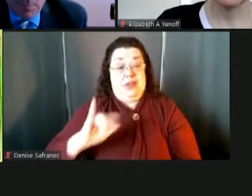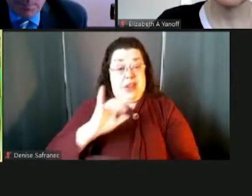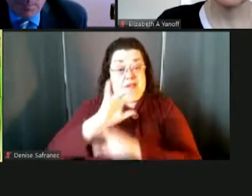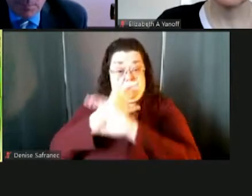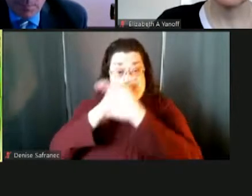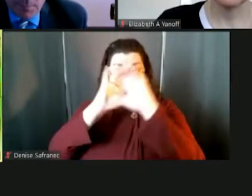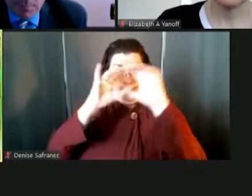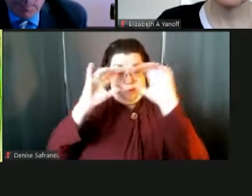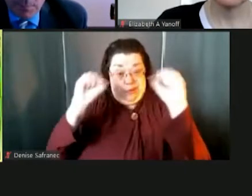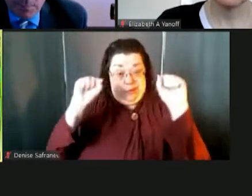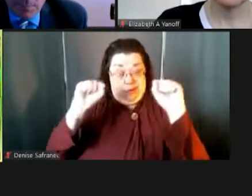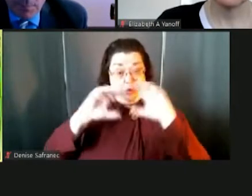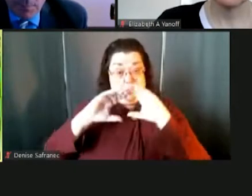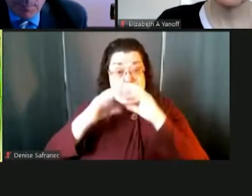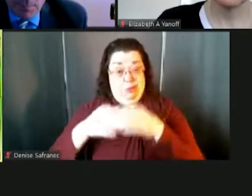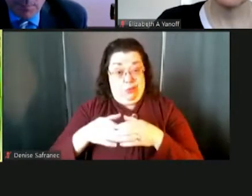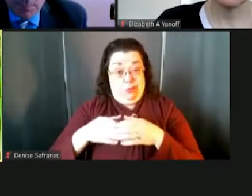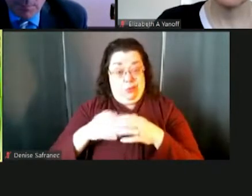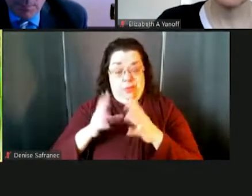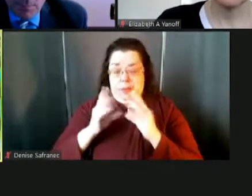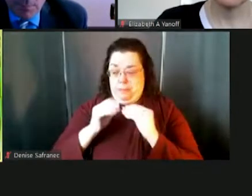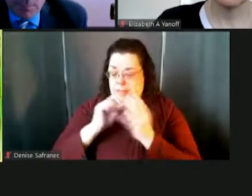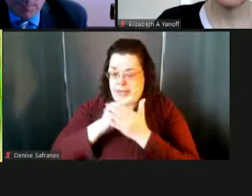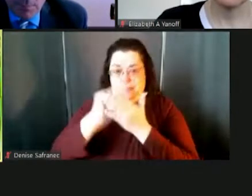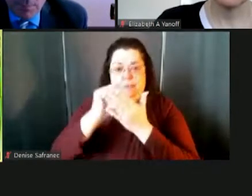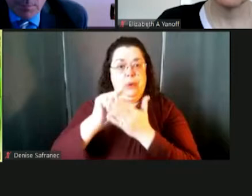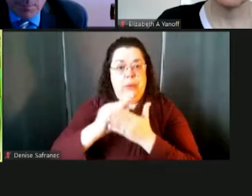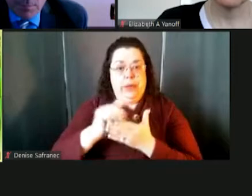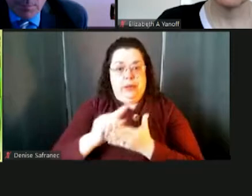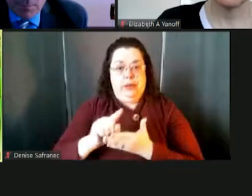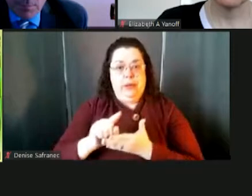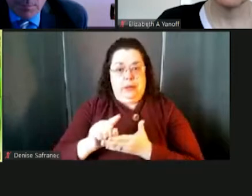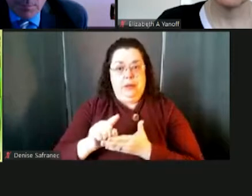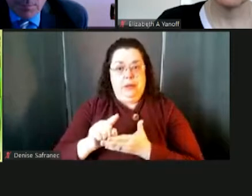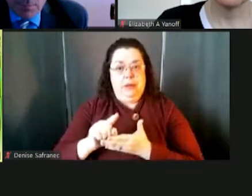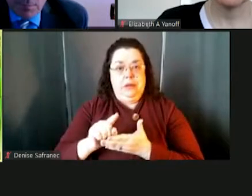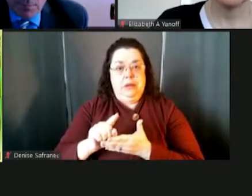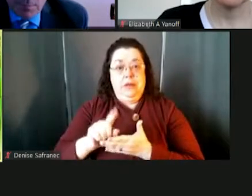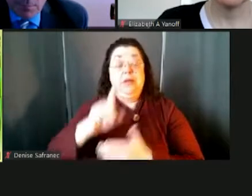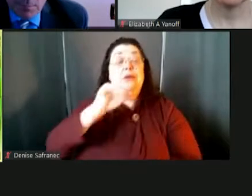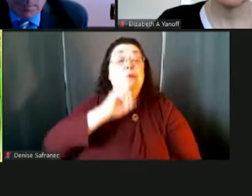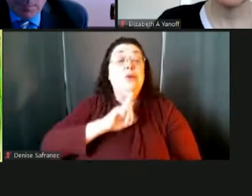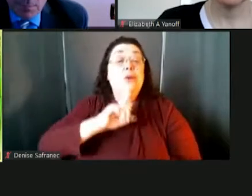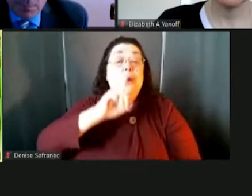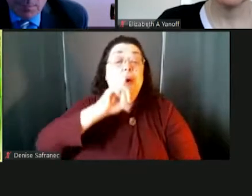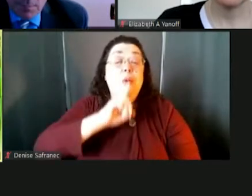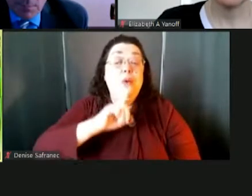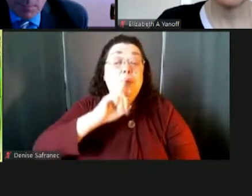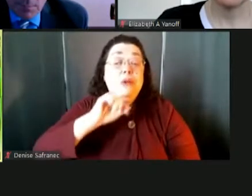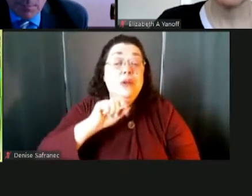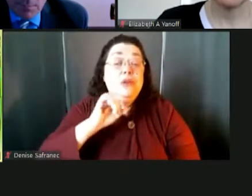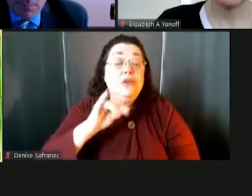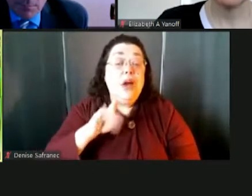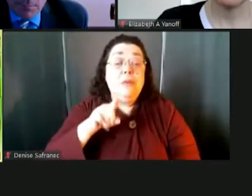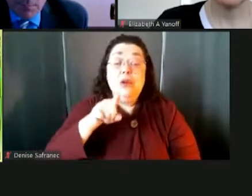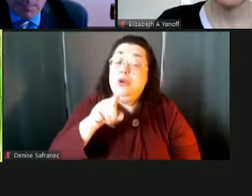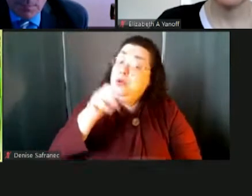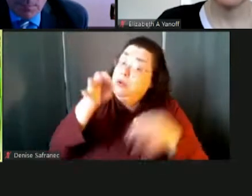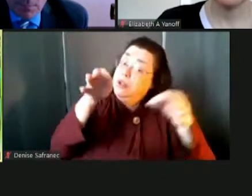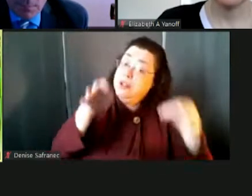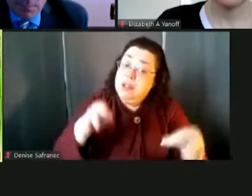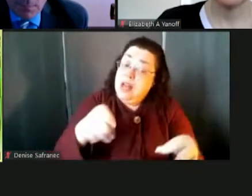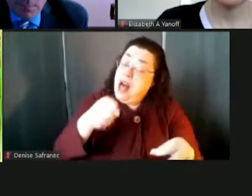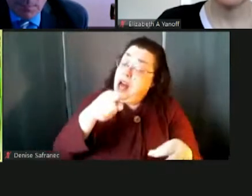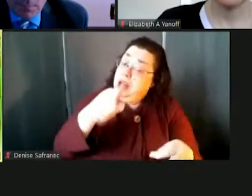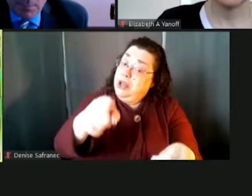regularly. And so there are a lot of, you know, it's a lonely job at times because you're the, you're the decision maker in your